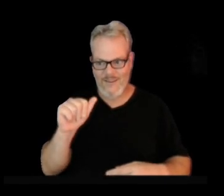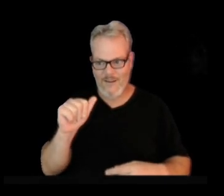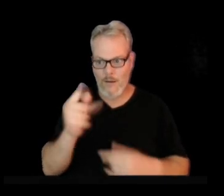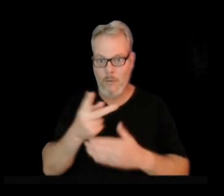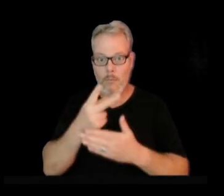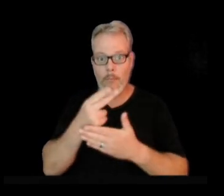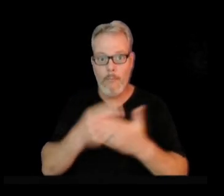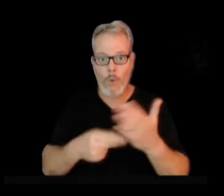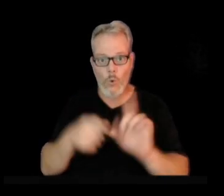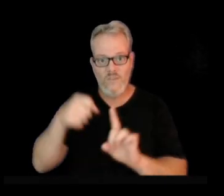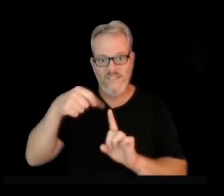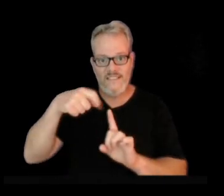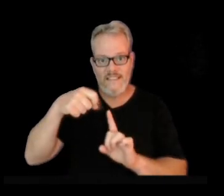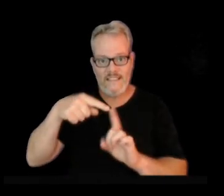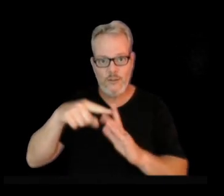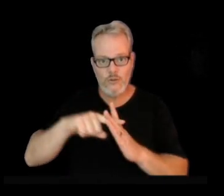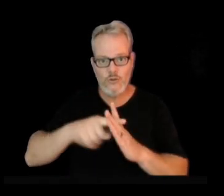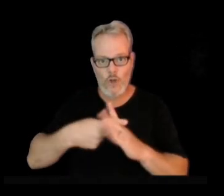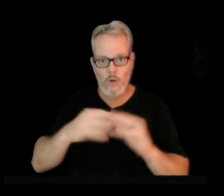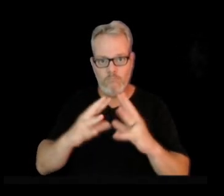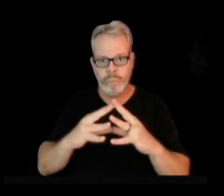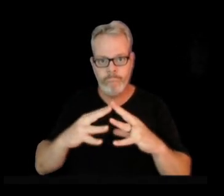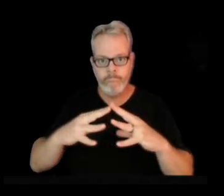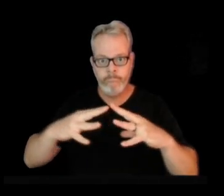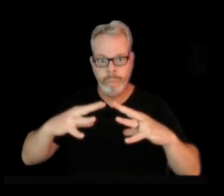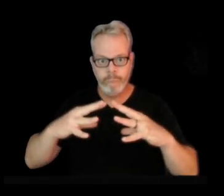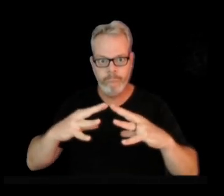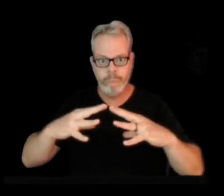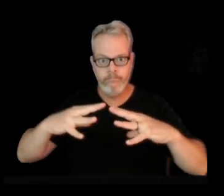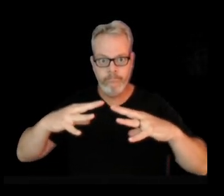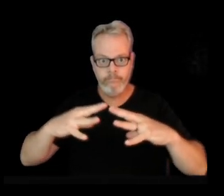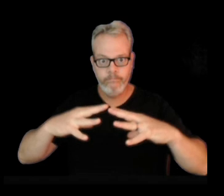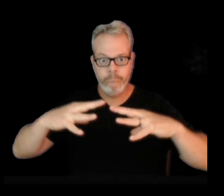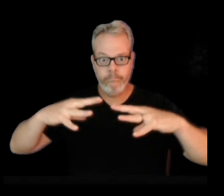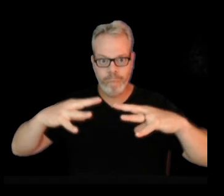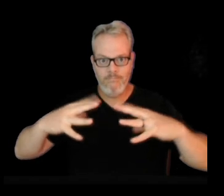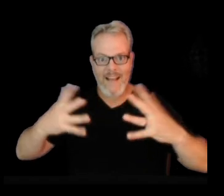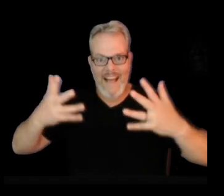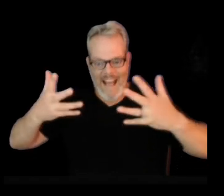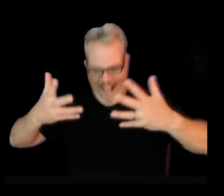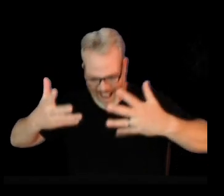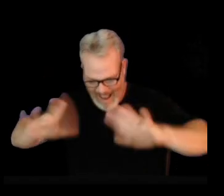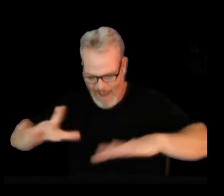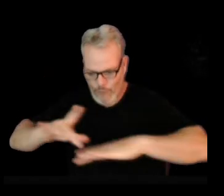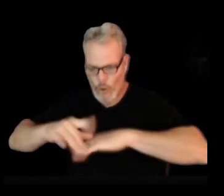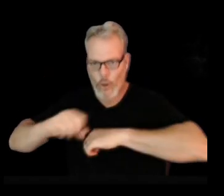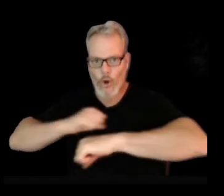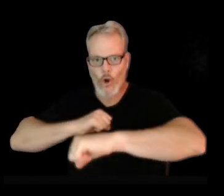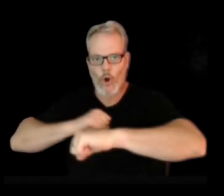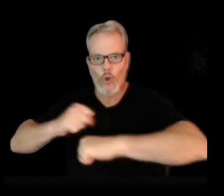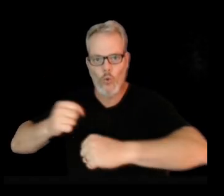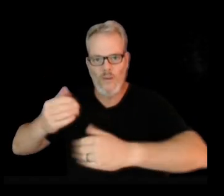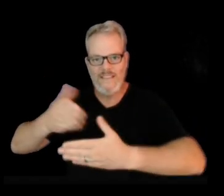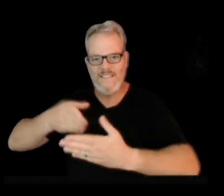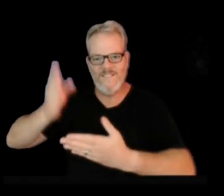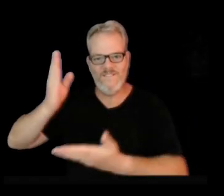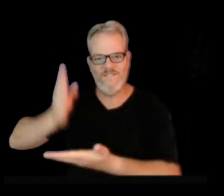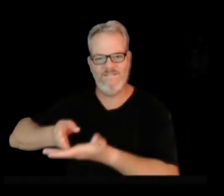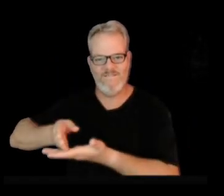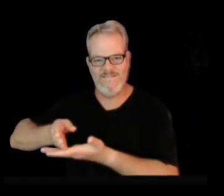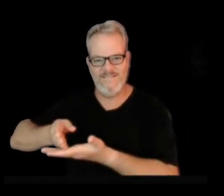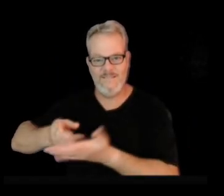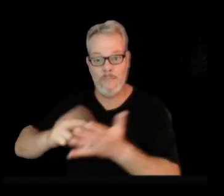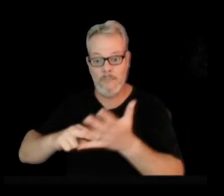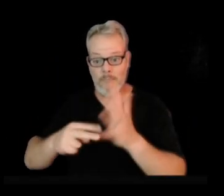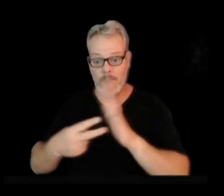reinflating shortly after the earthquakes slowed down on the Upper East Rift. So that suggests that the pathway of magma from the